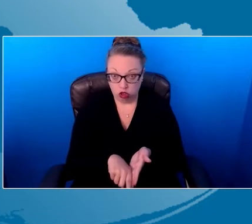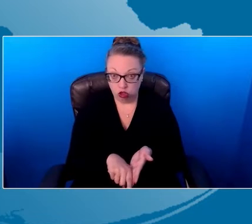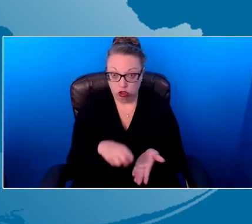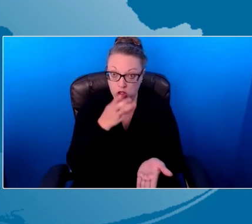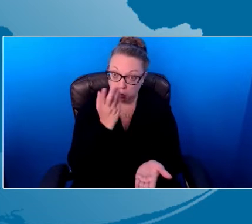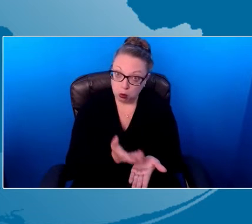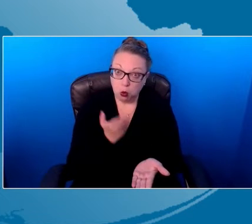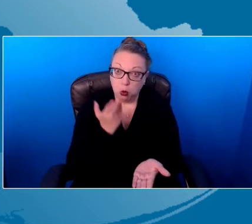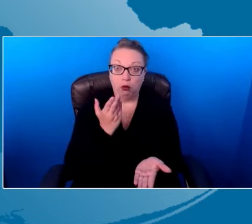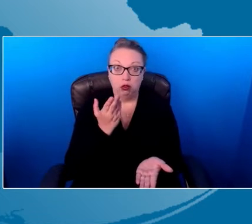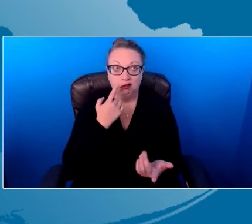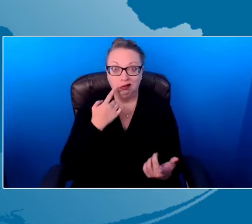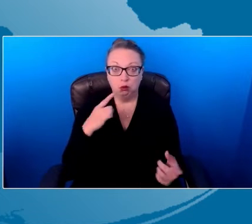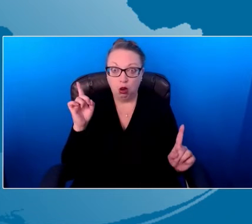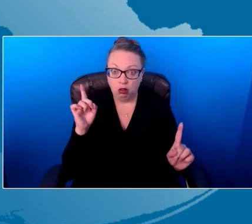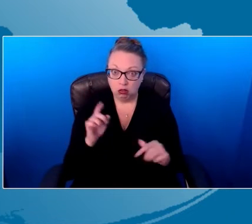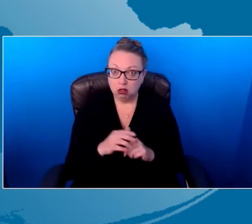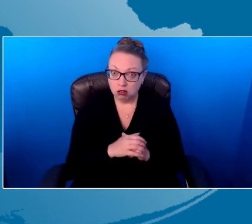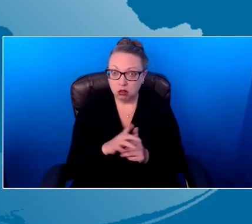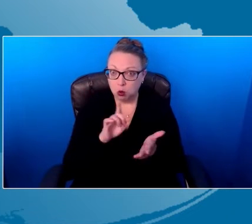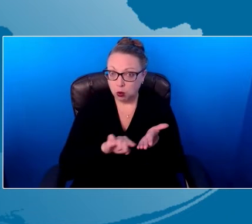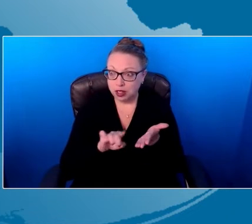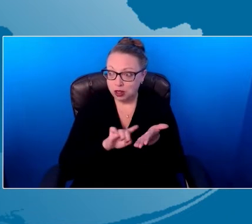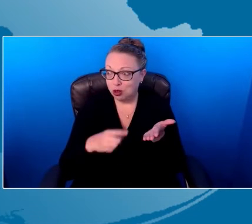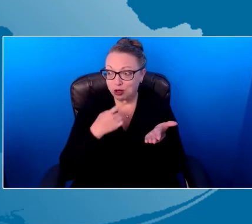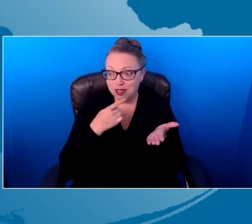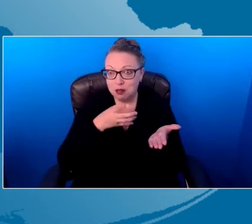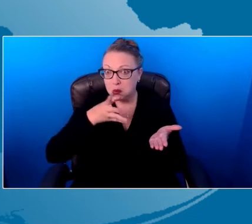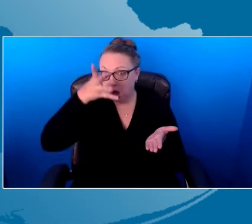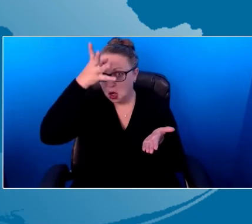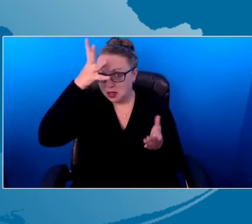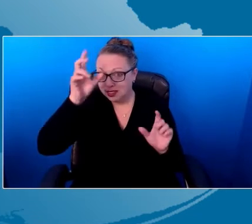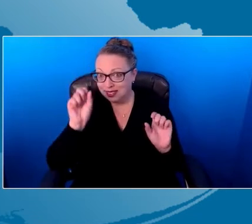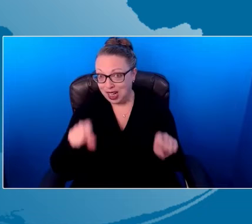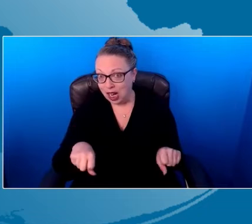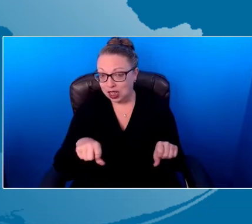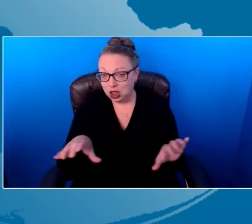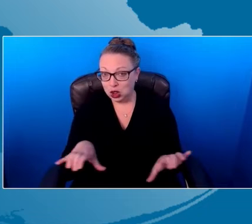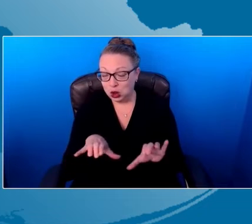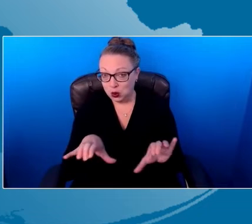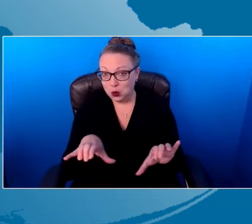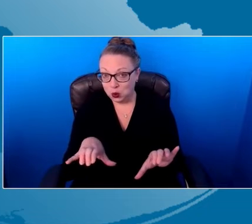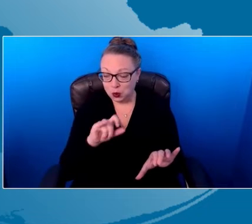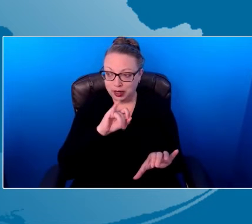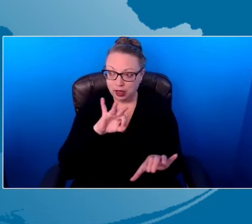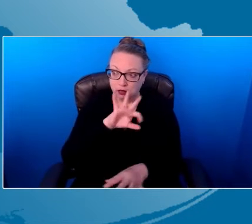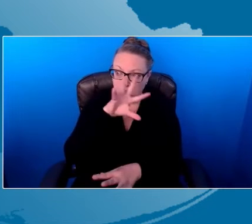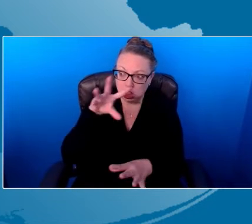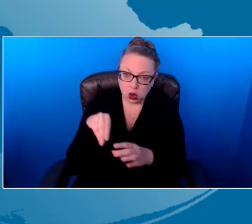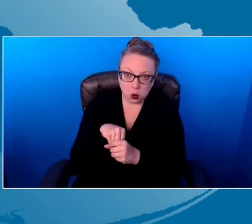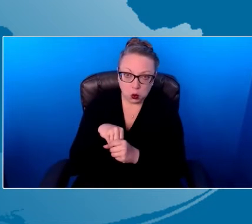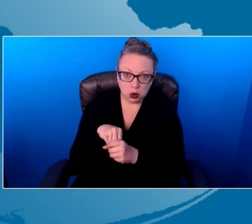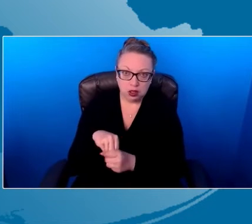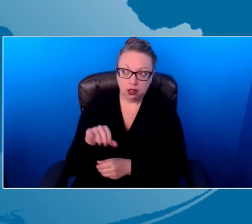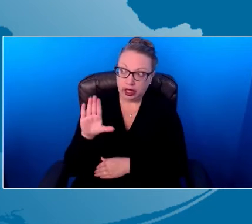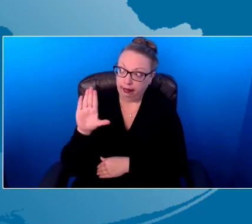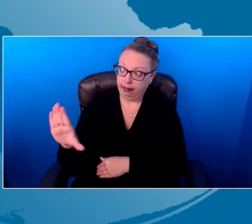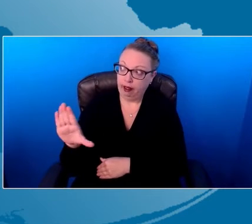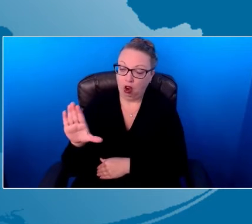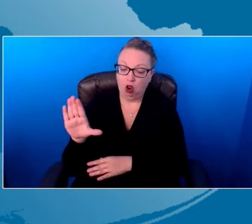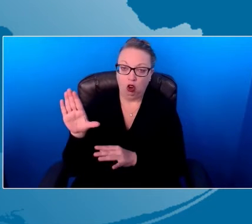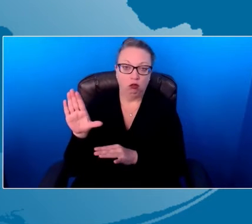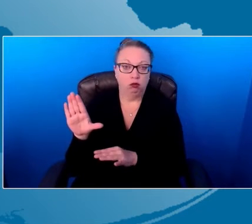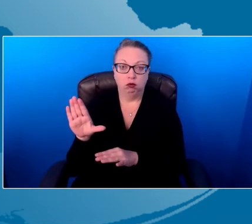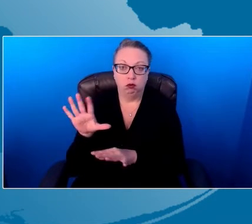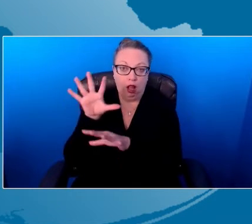specific. But research tells us parents can do this. If we make it a part of their parenting and caregiving routines, they will do